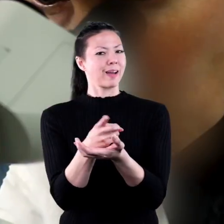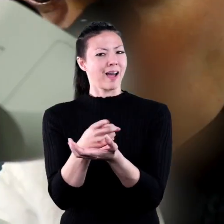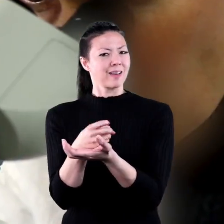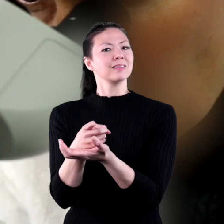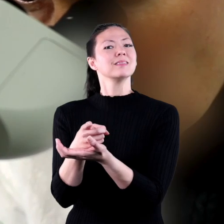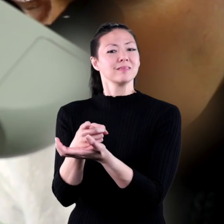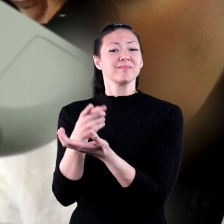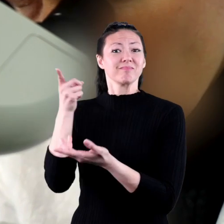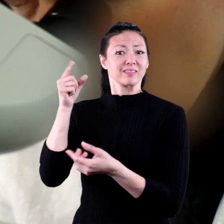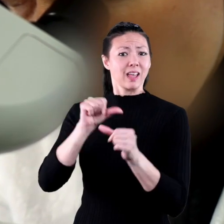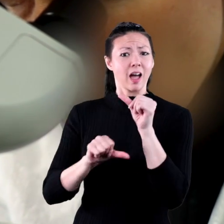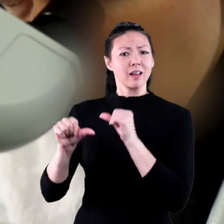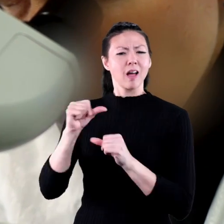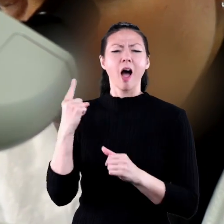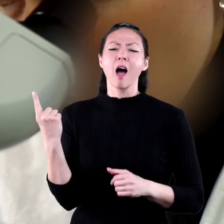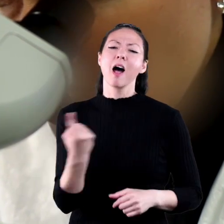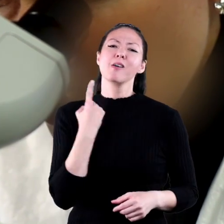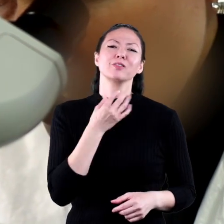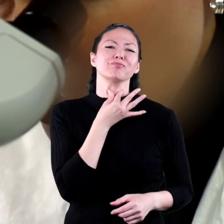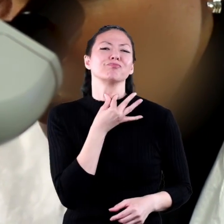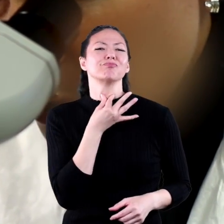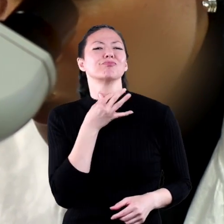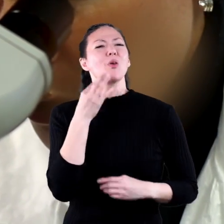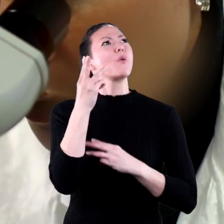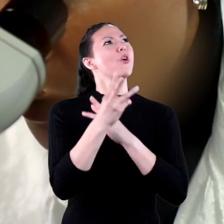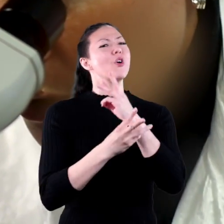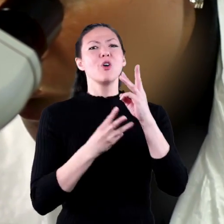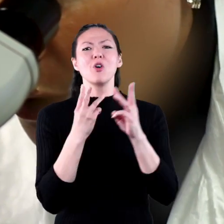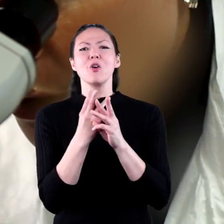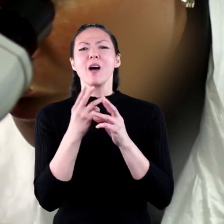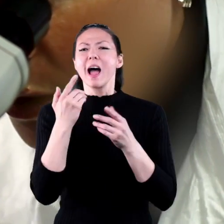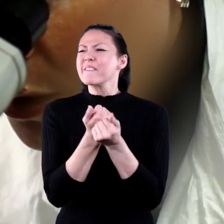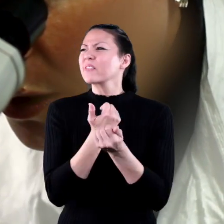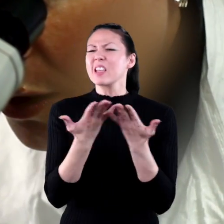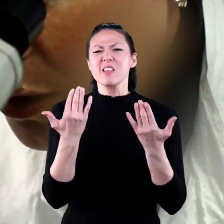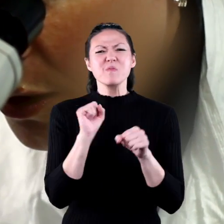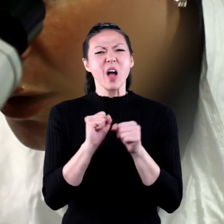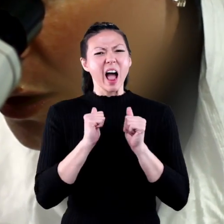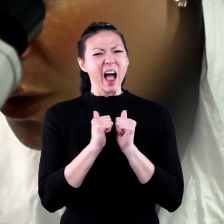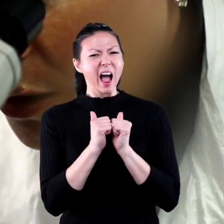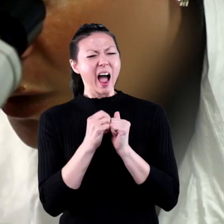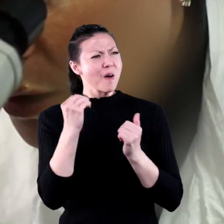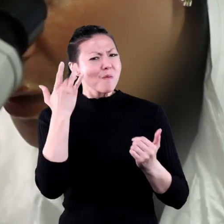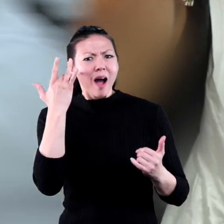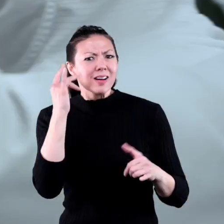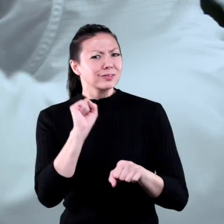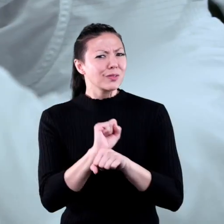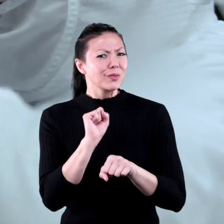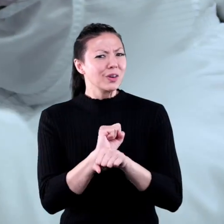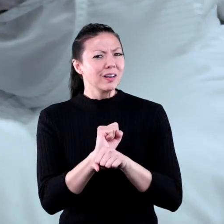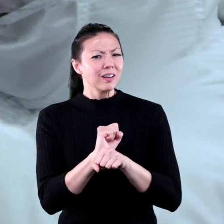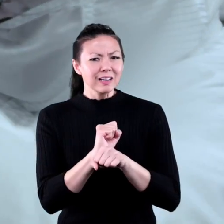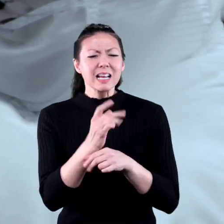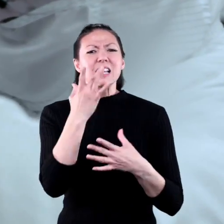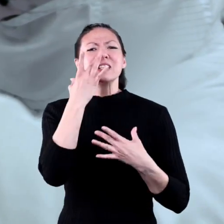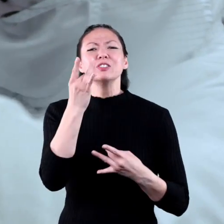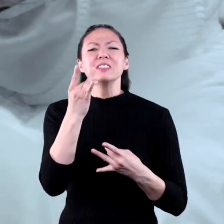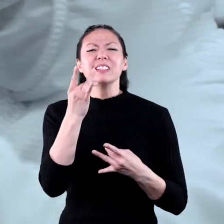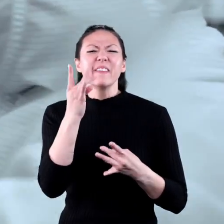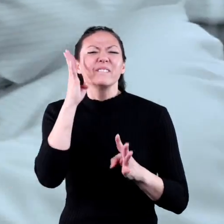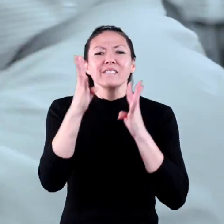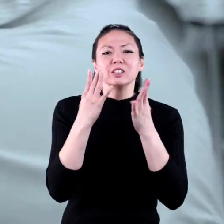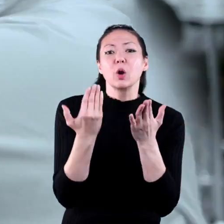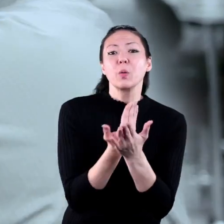Now scientists are always curious about the world and how everything works and why it works. And they are interested in